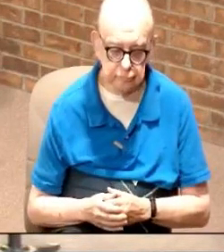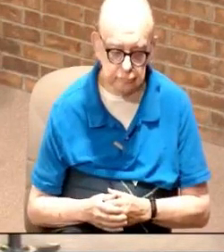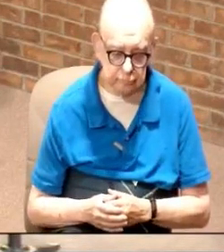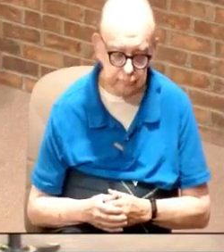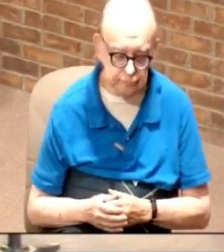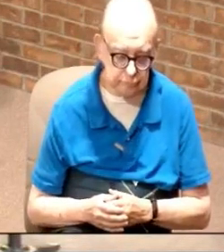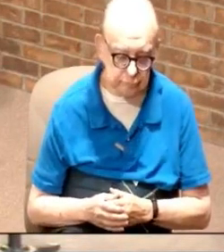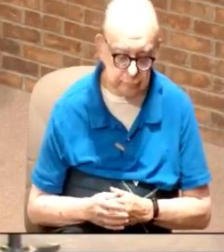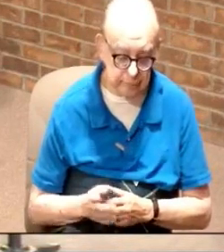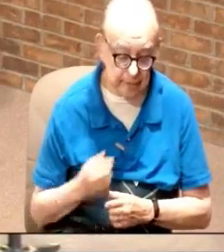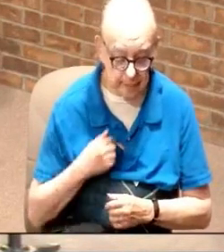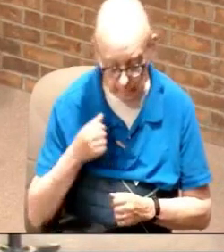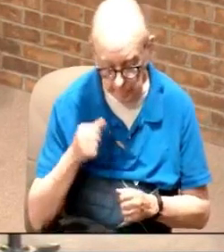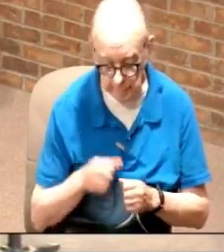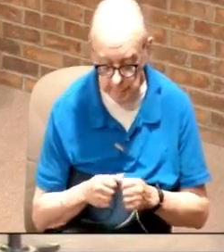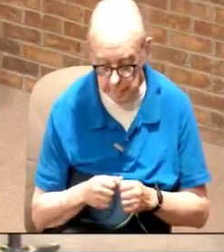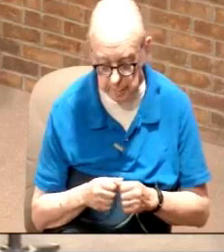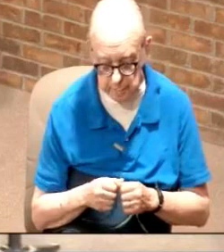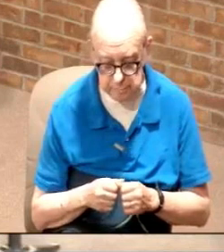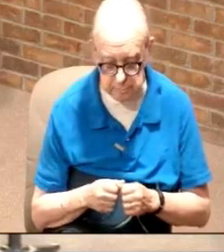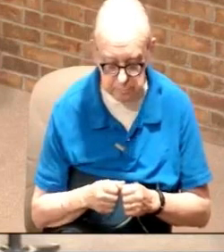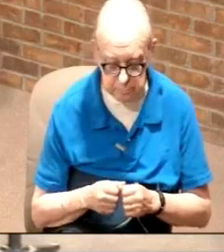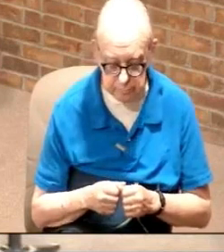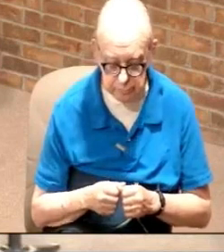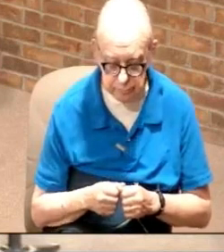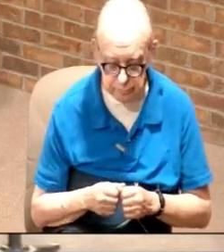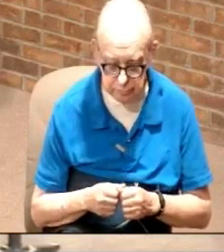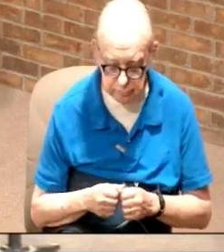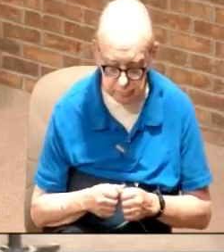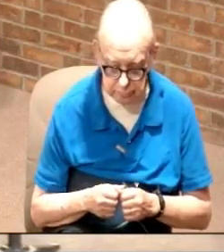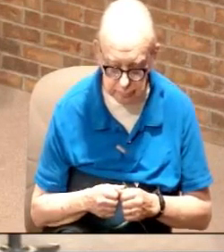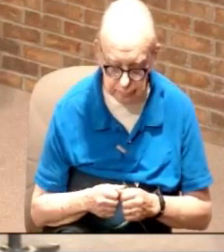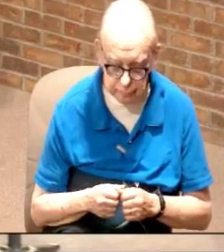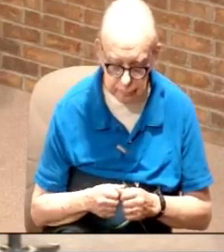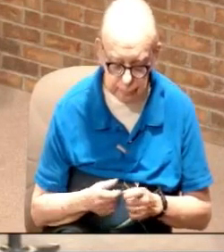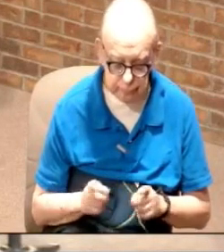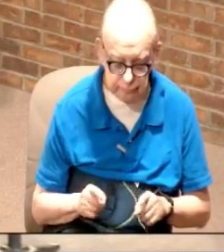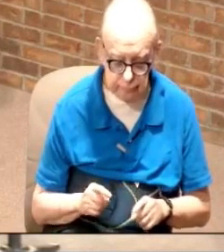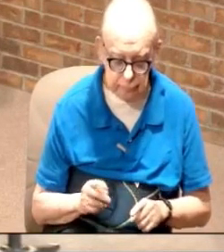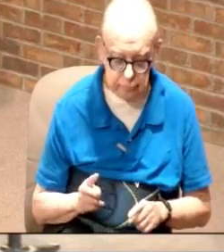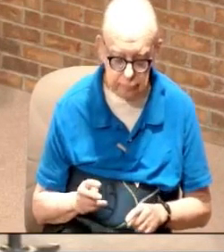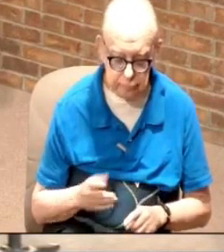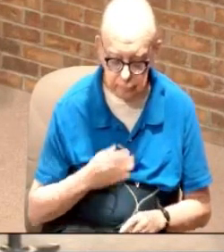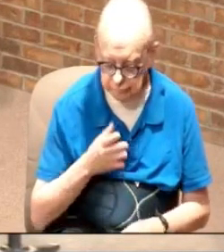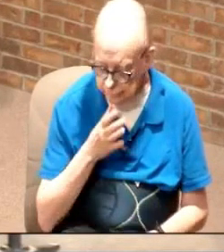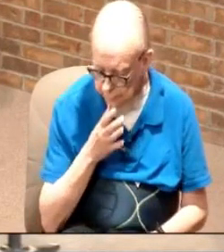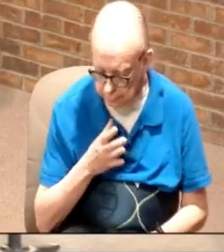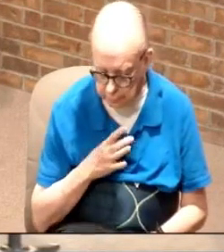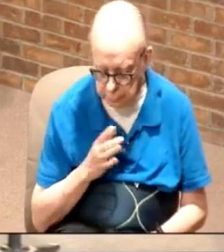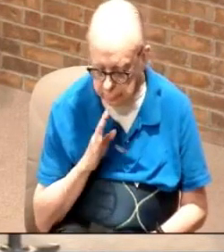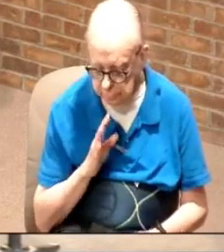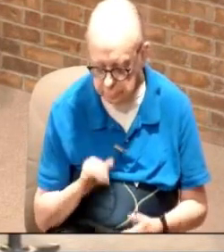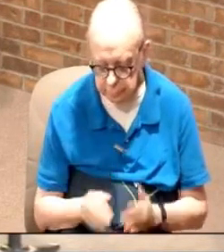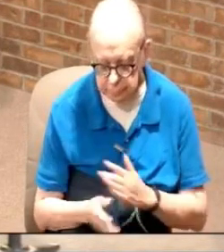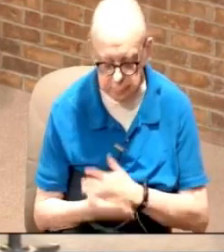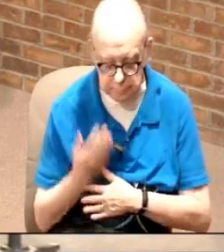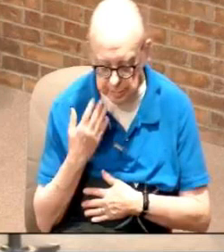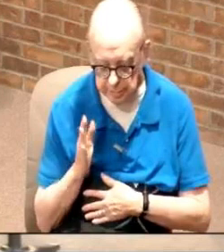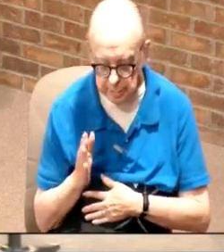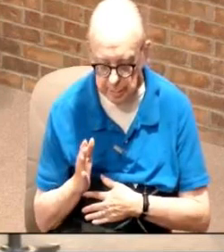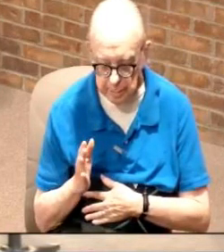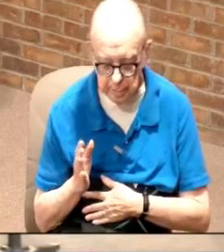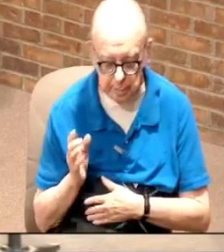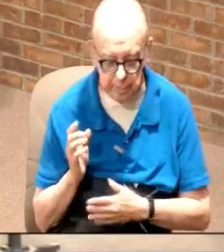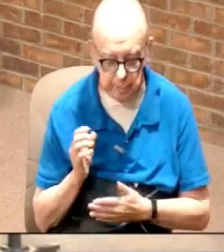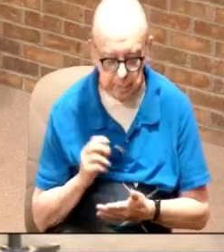I was reminded these when these two young ladies were talking to me this morning they had no idea I was going to